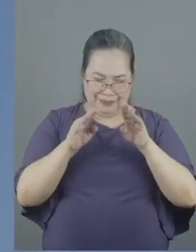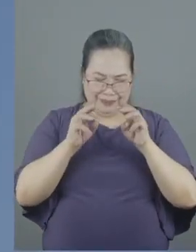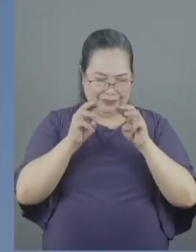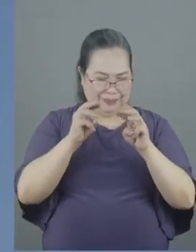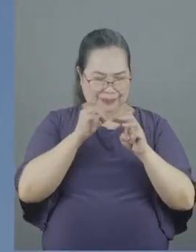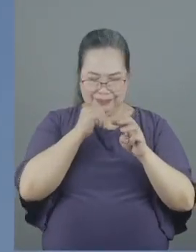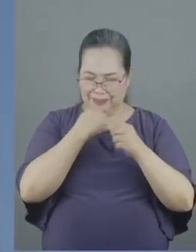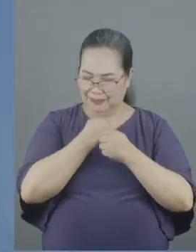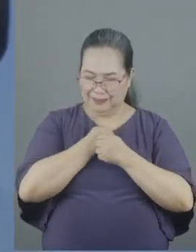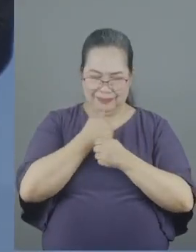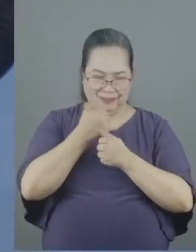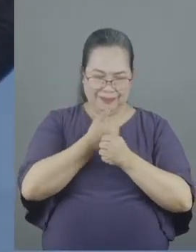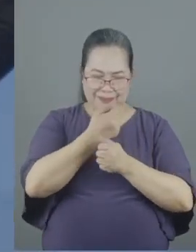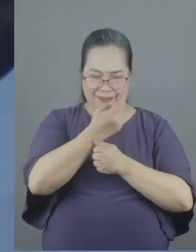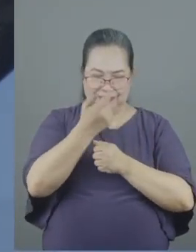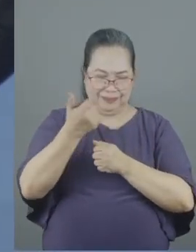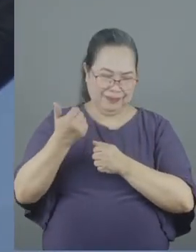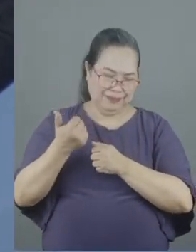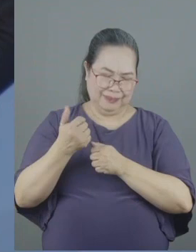not love one another